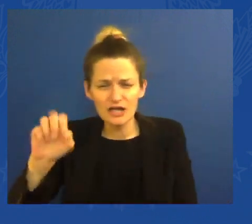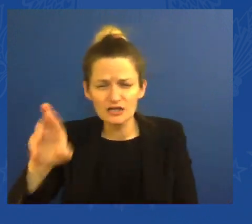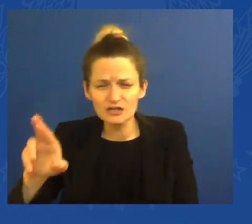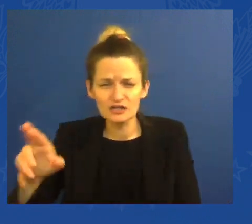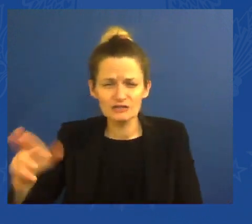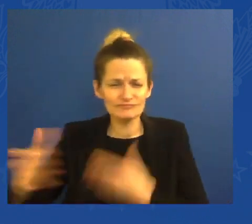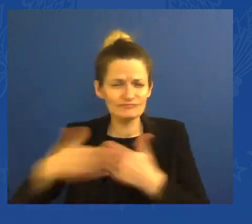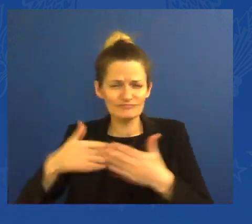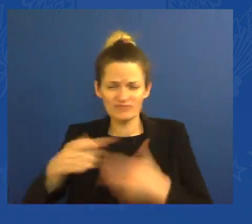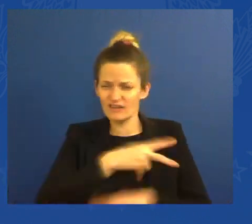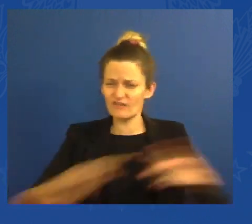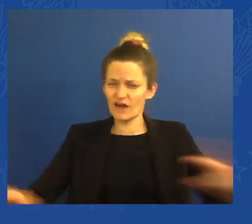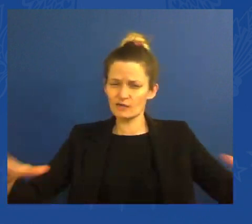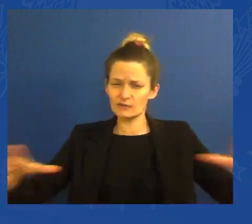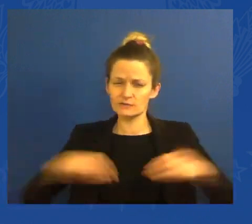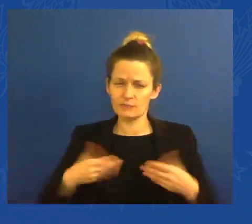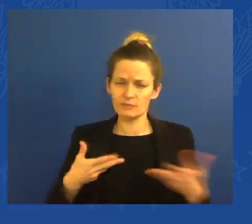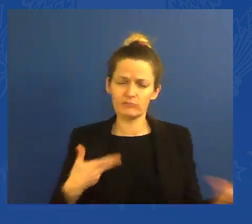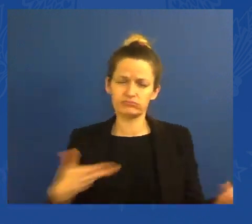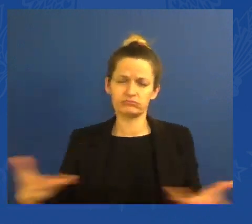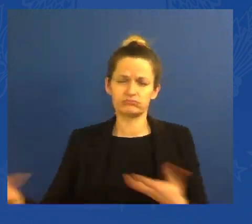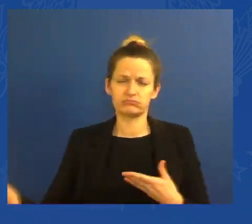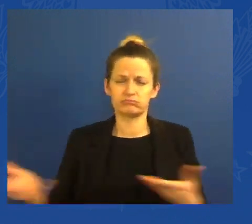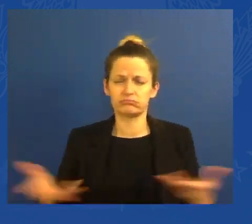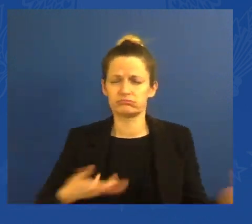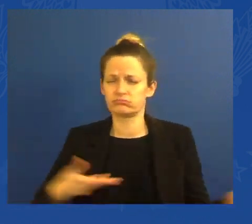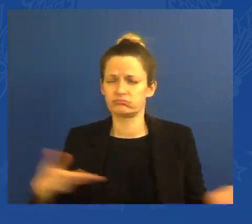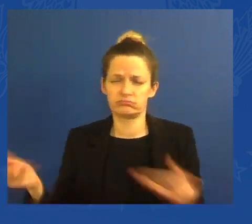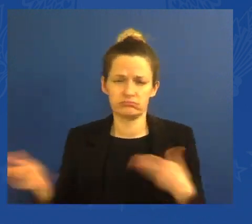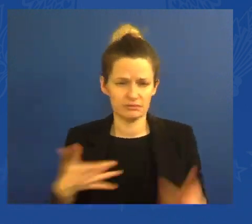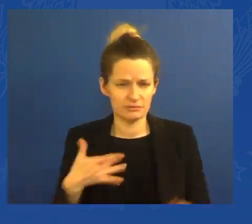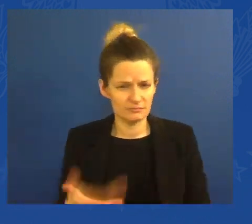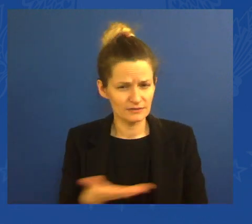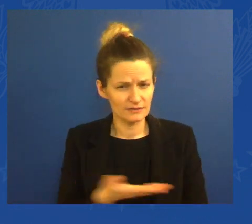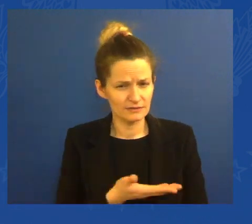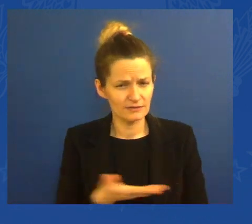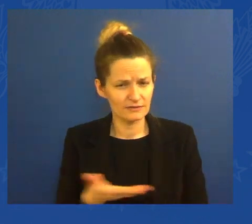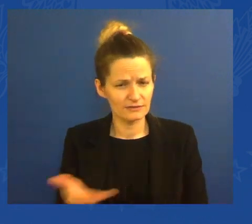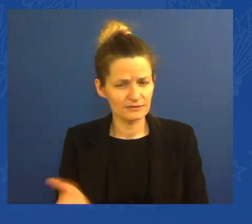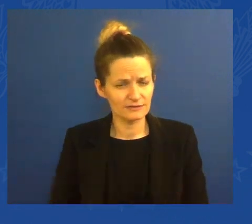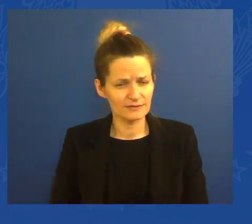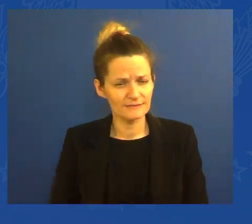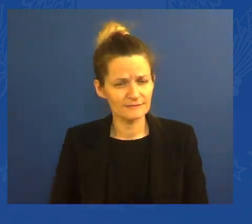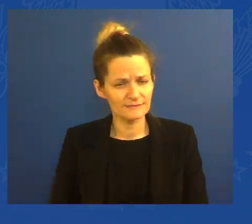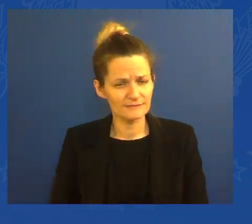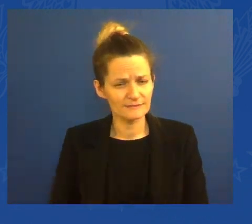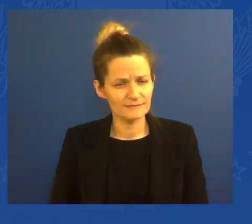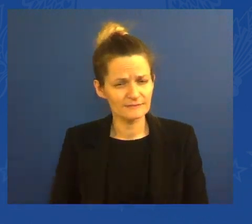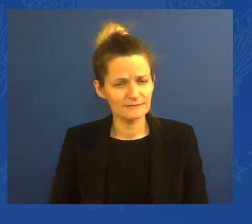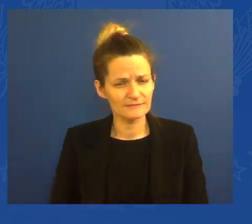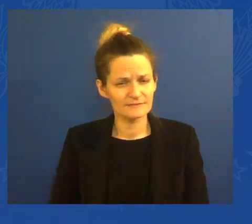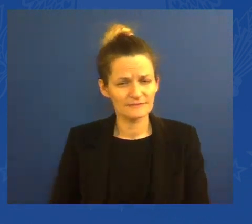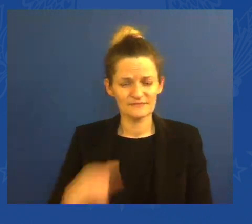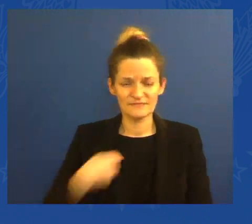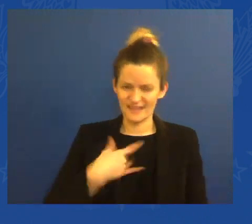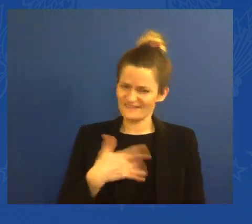One of the things that I'm confident about is they are together, and they want the nation to be together.